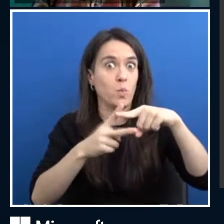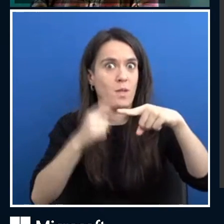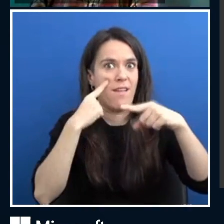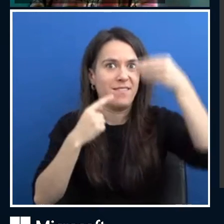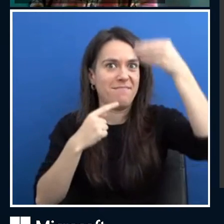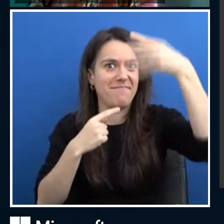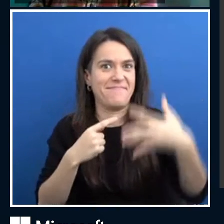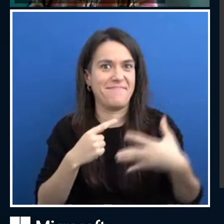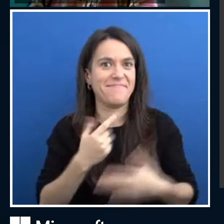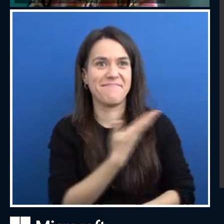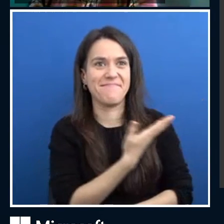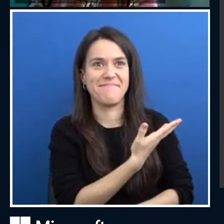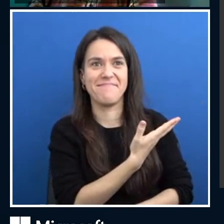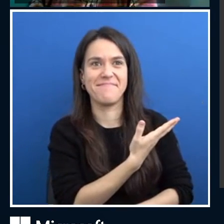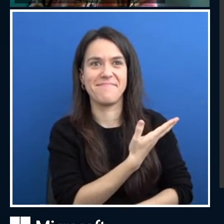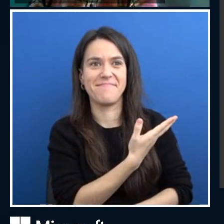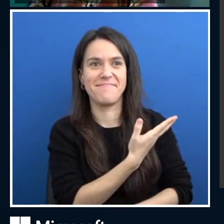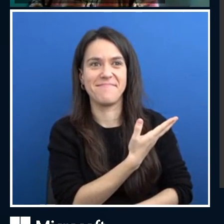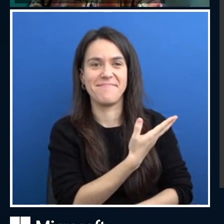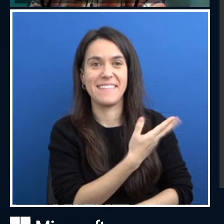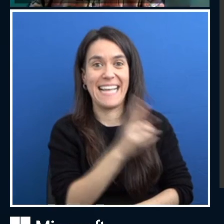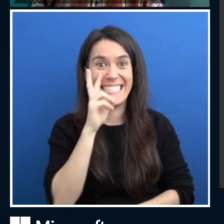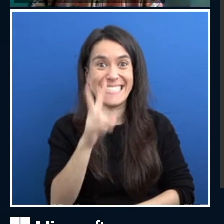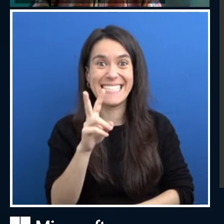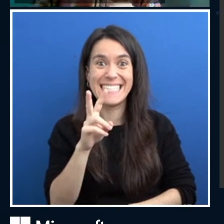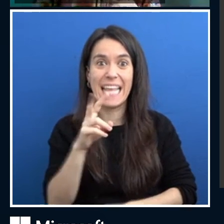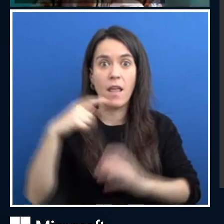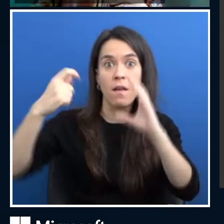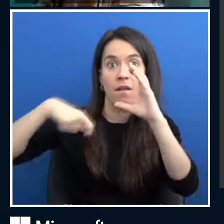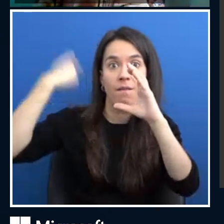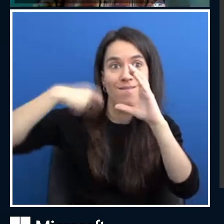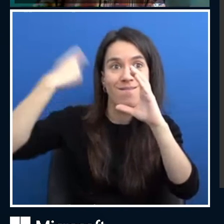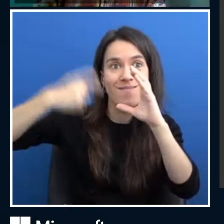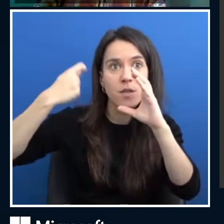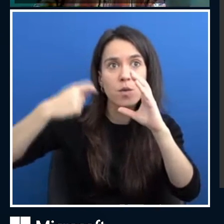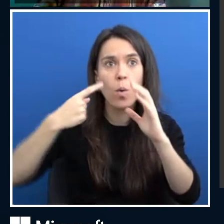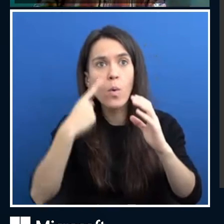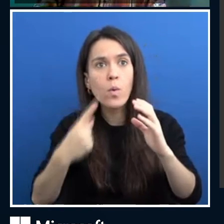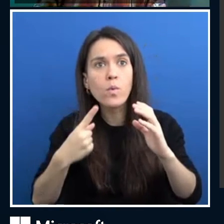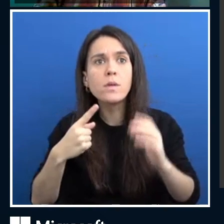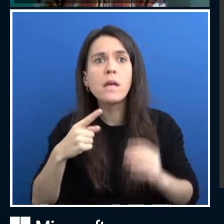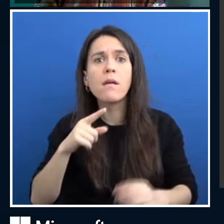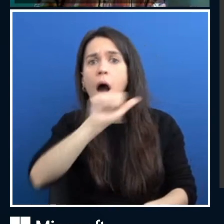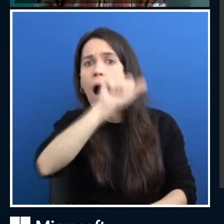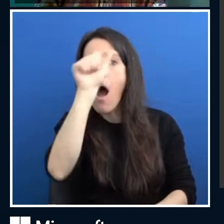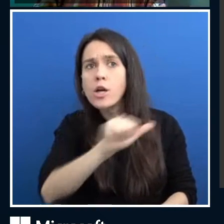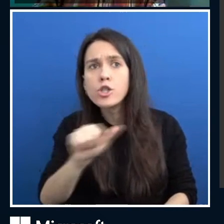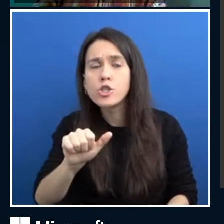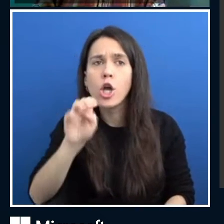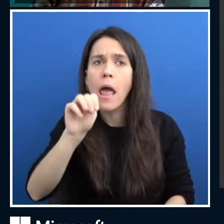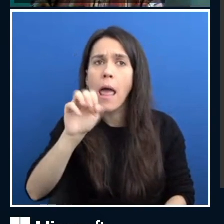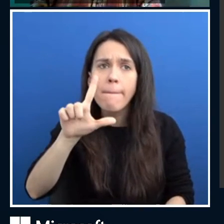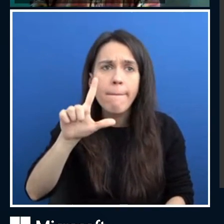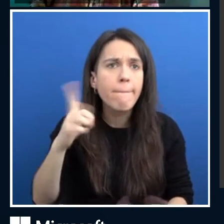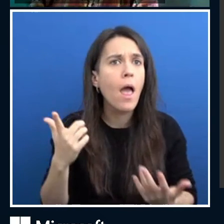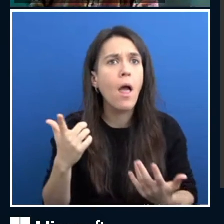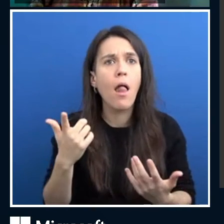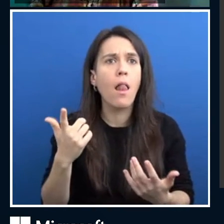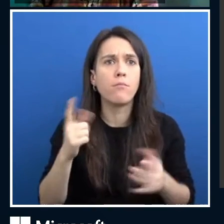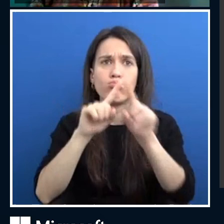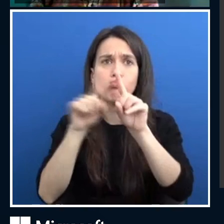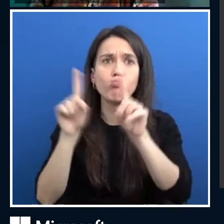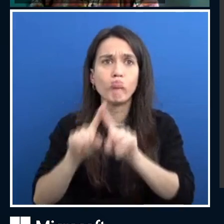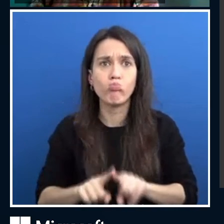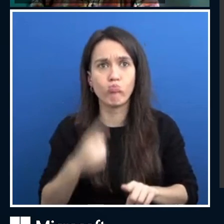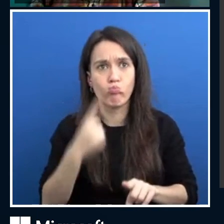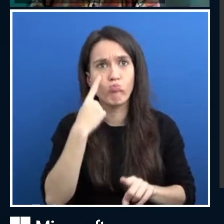the videos, uh, there is a great set of videos on Azure ML and on Azure in general, uh, at this URL, you can read that, uh, you